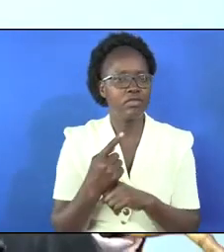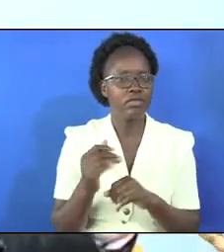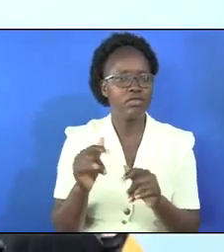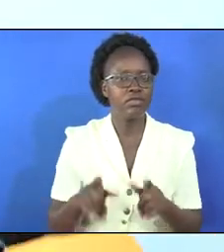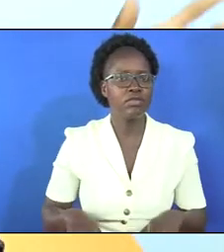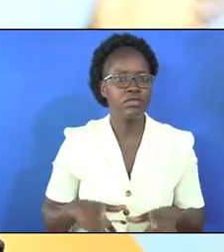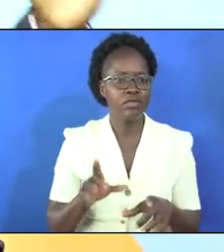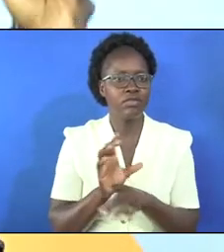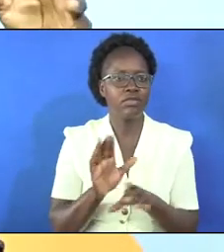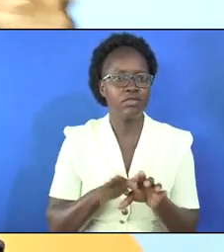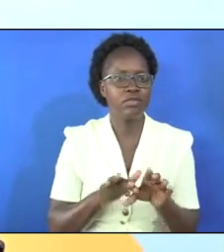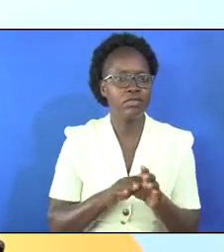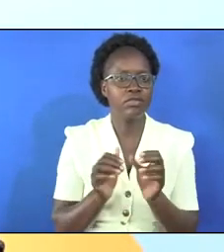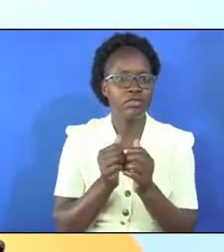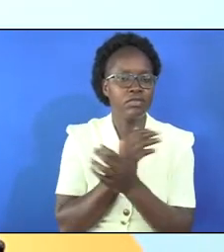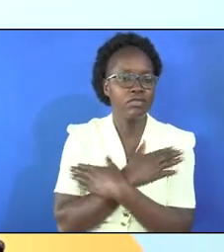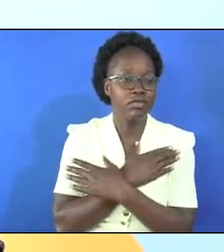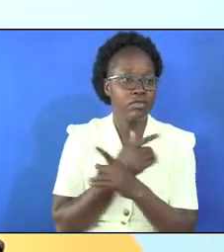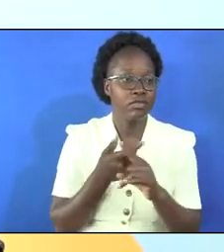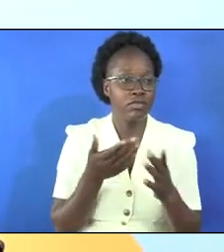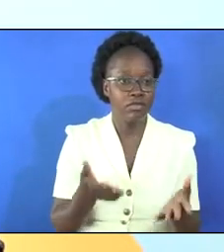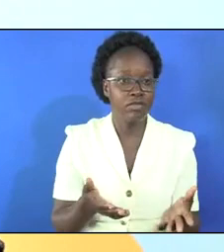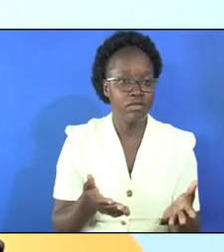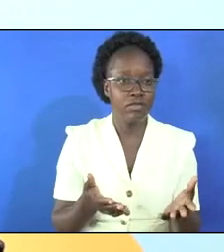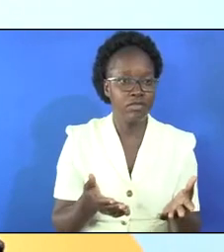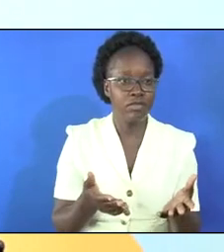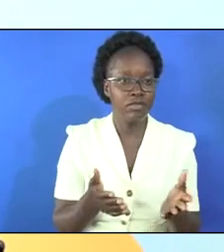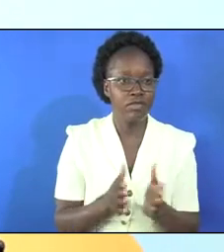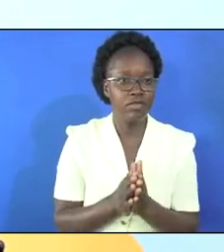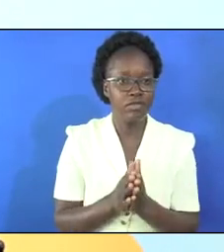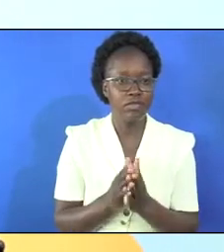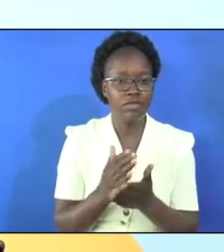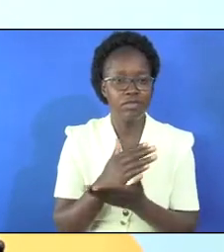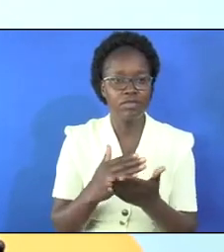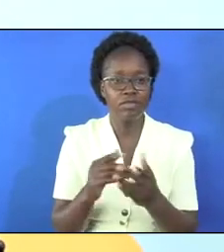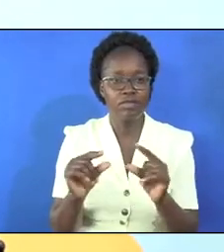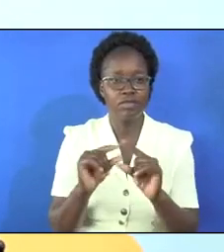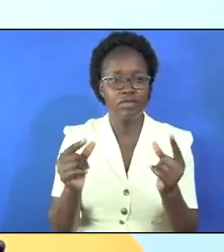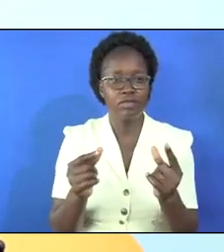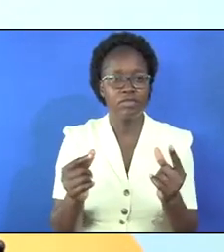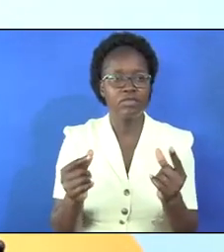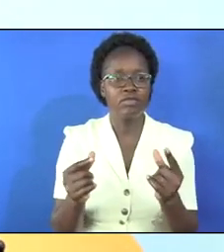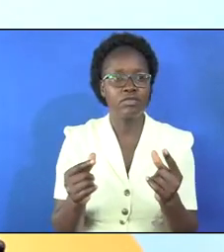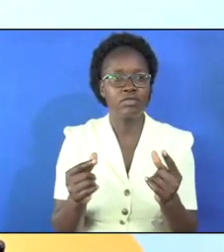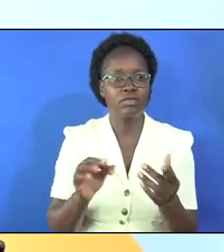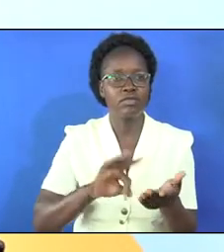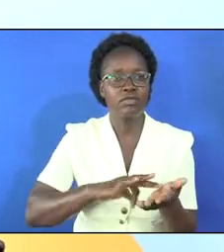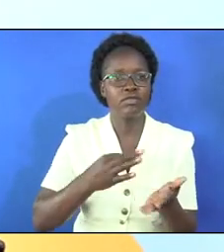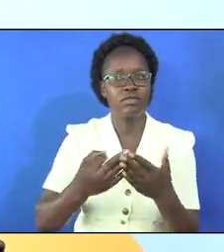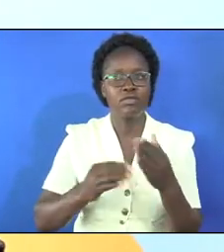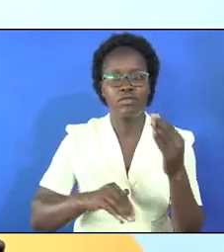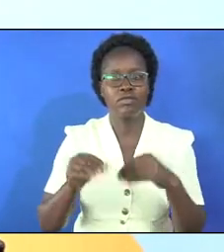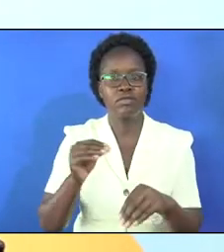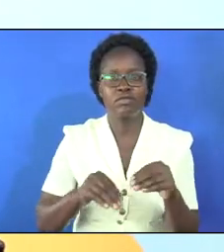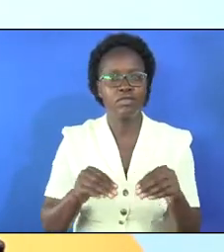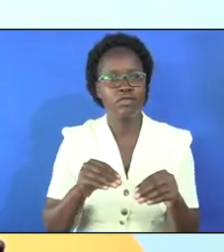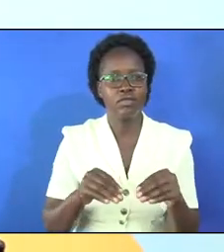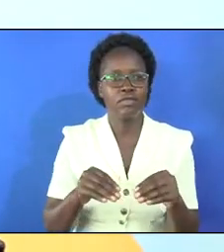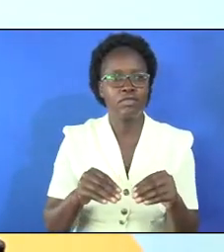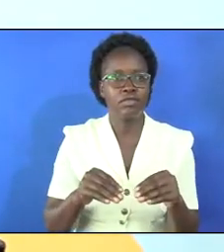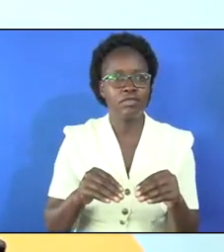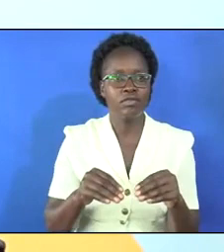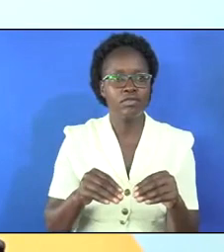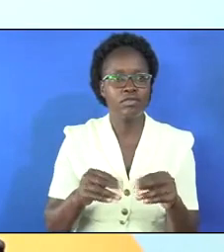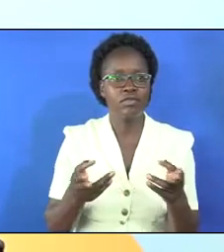members together with our friends from here will form part of the great mega fund drive that will take